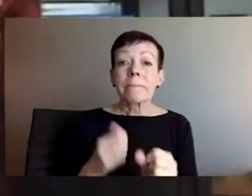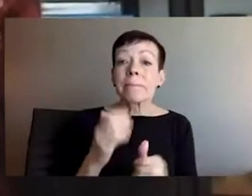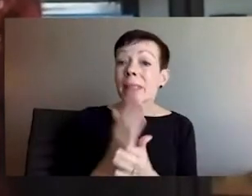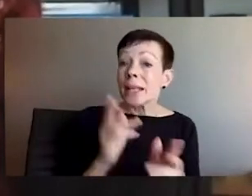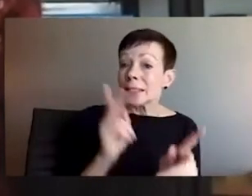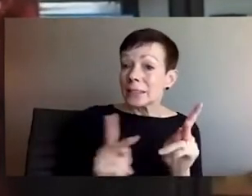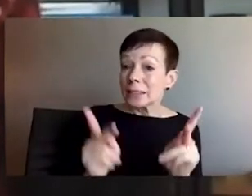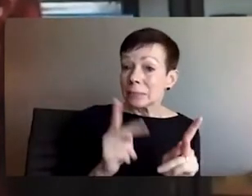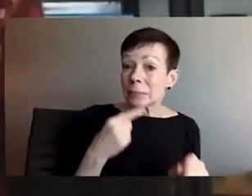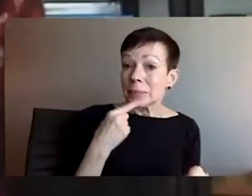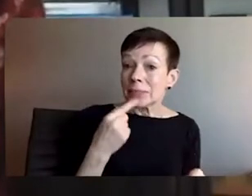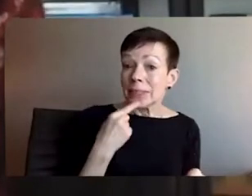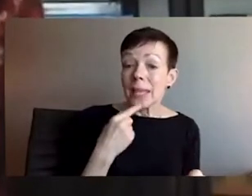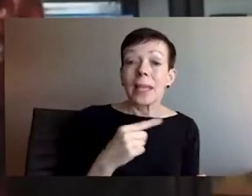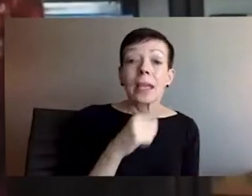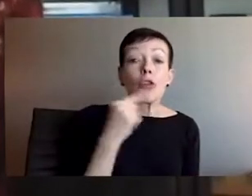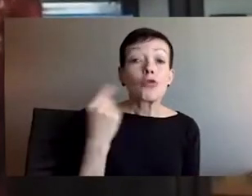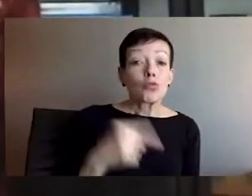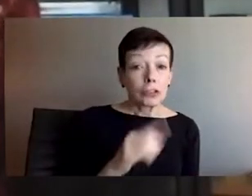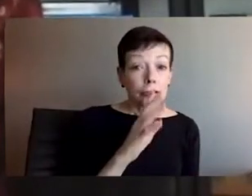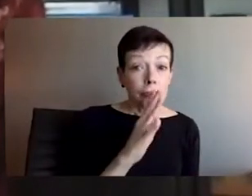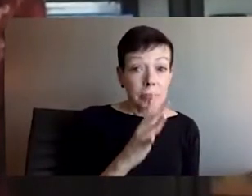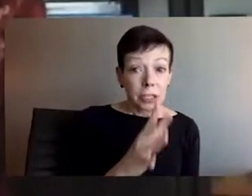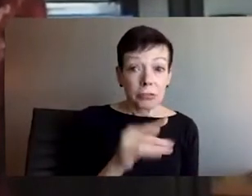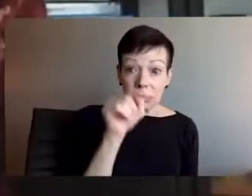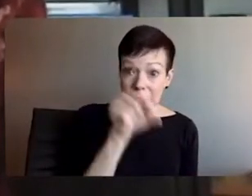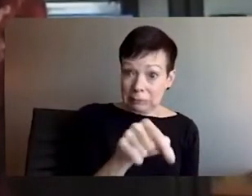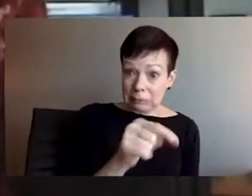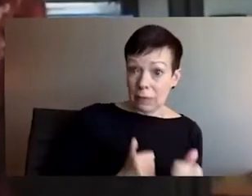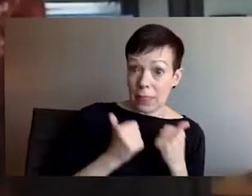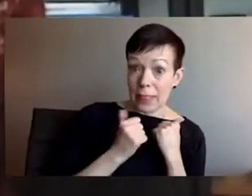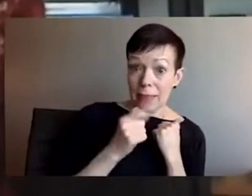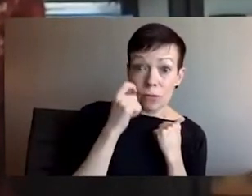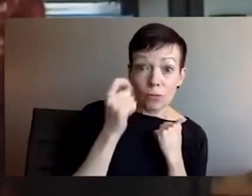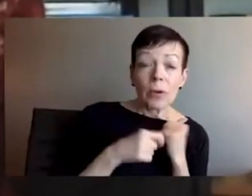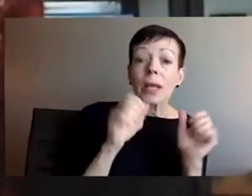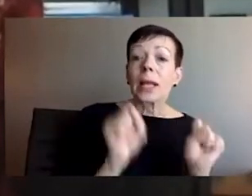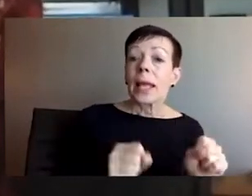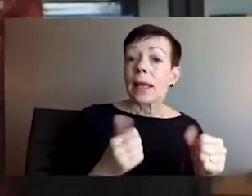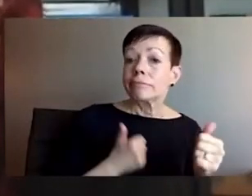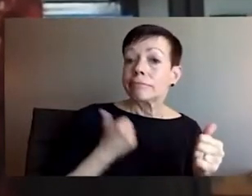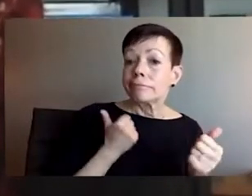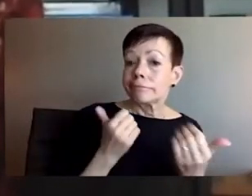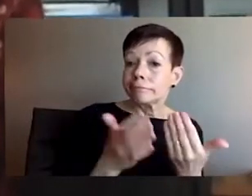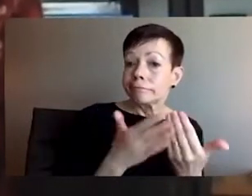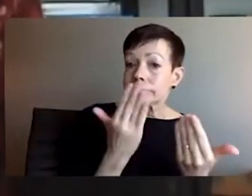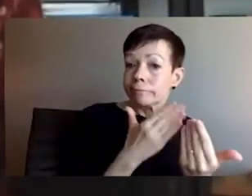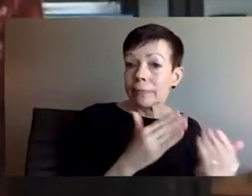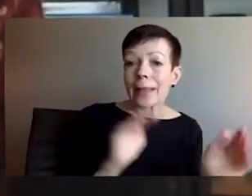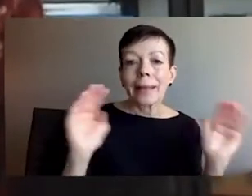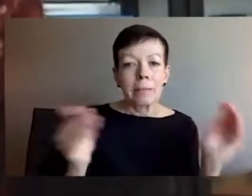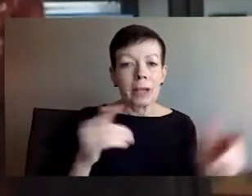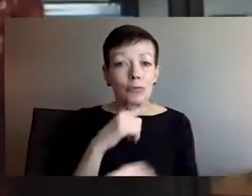is attacking both Russian-speaking areas and the rest of the country.